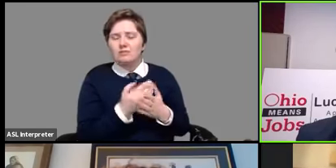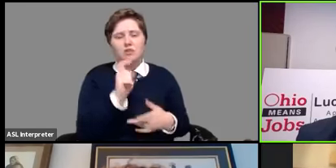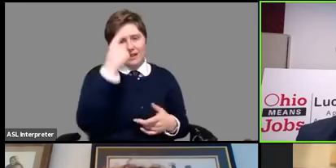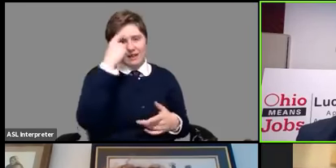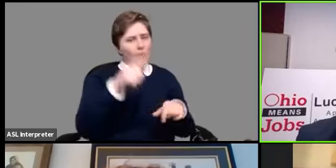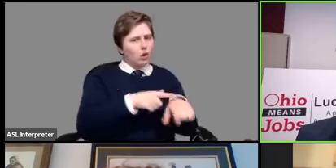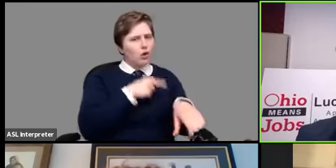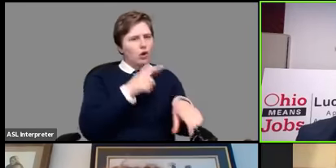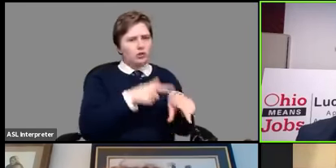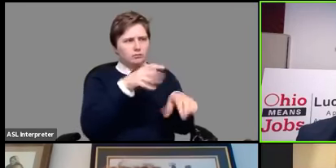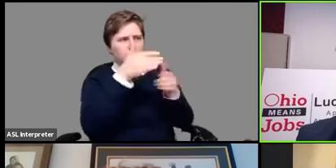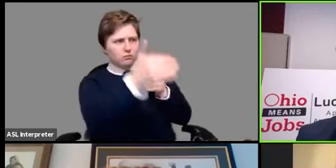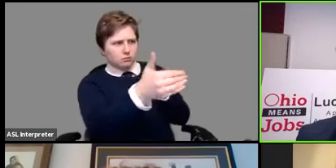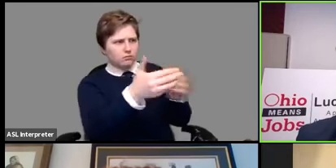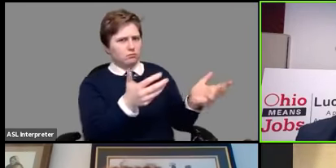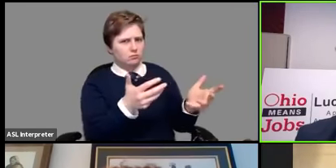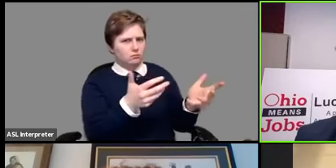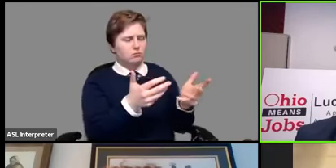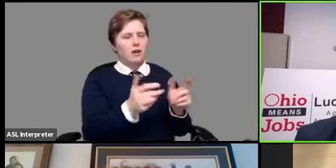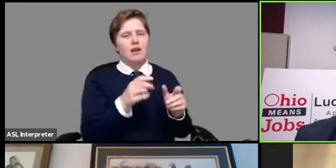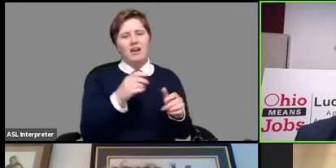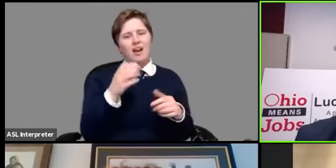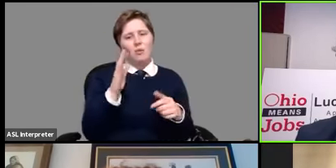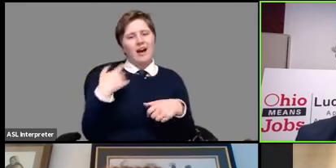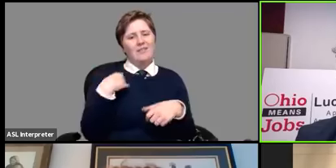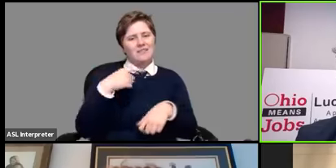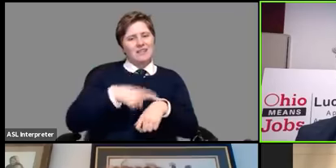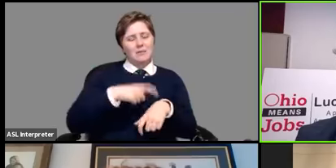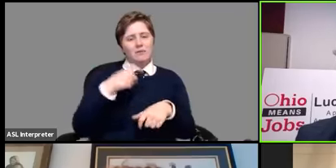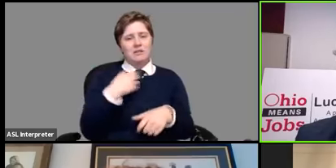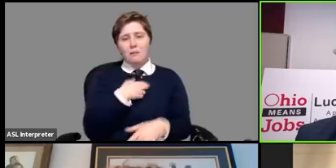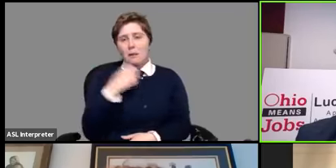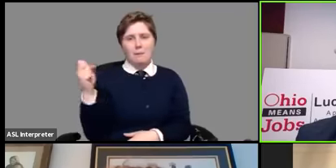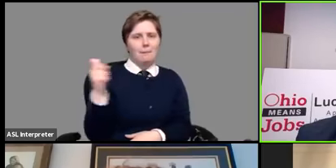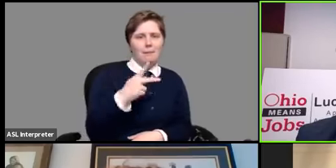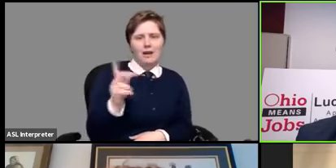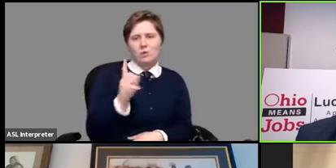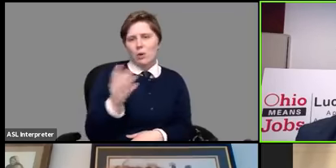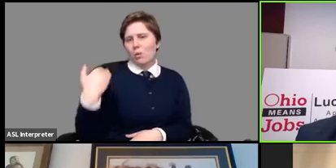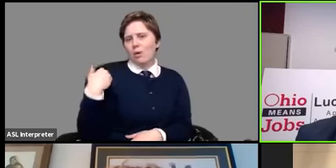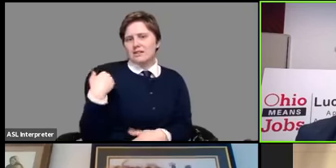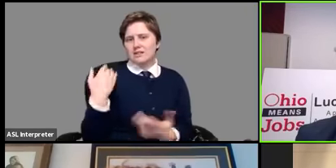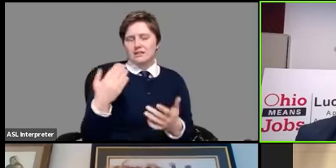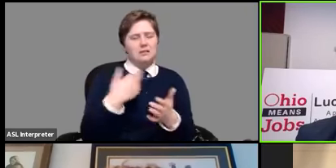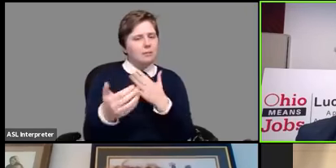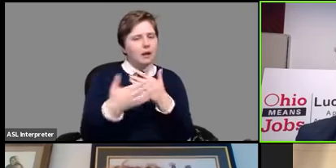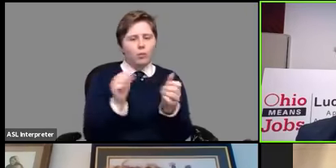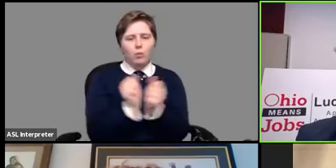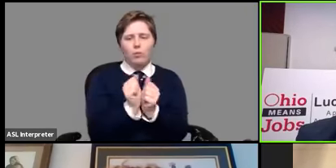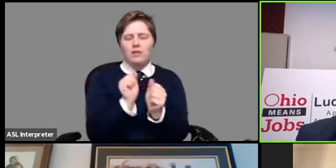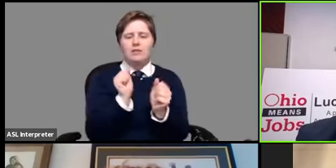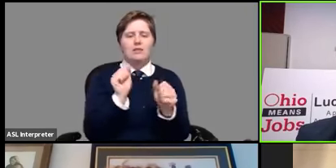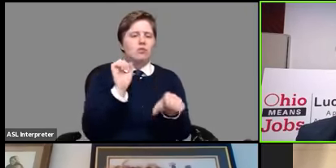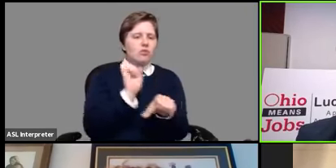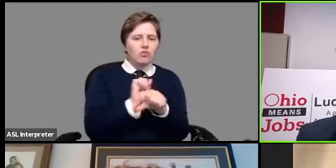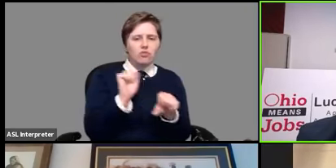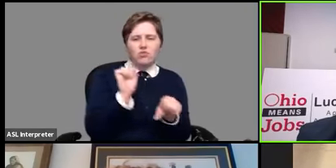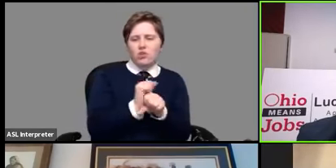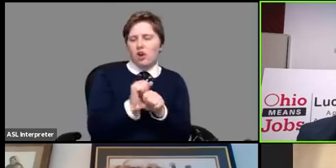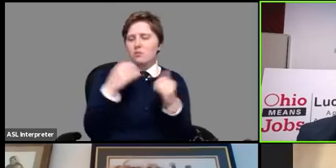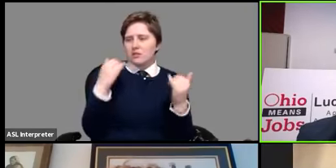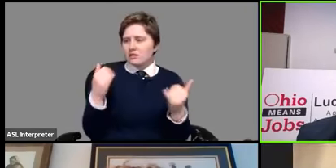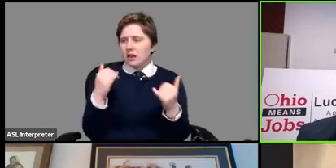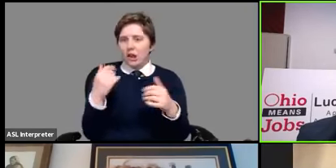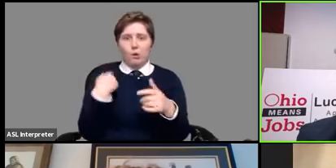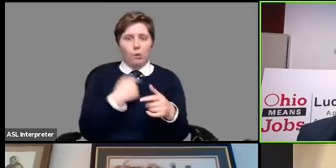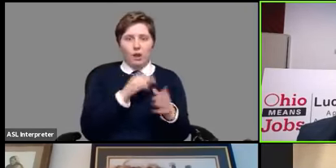it's going to take some time to you know get things back to where we used to be and so even with the job market um you know as we began